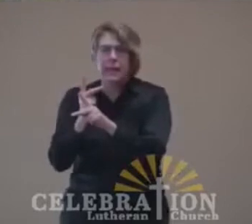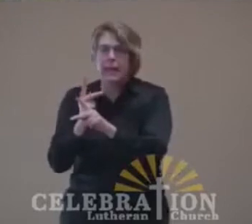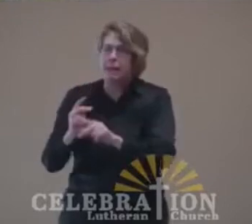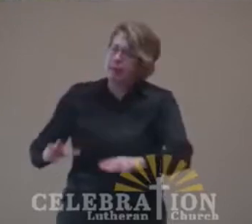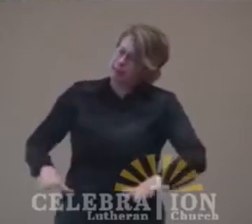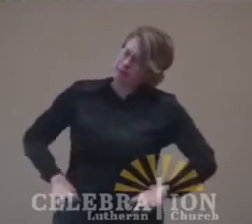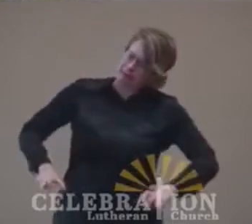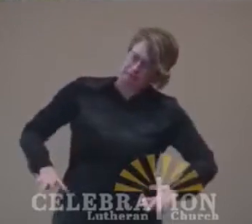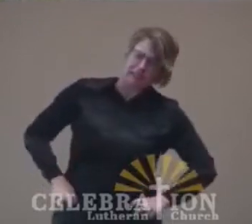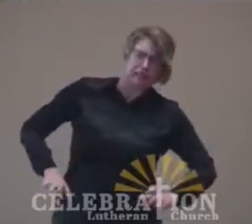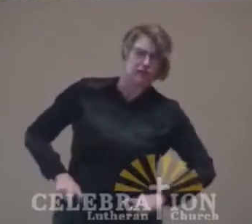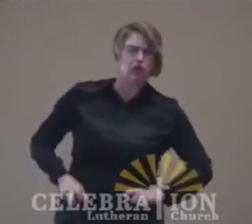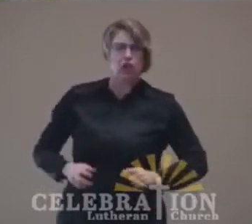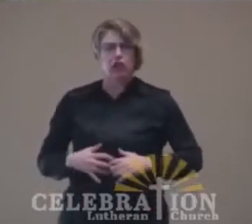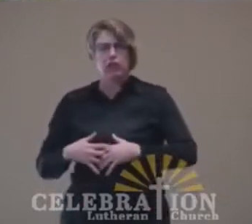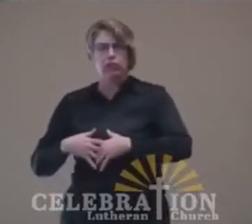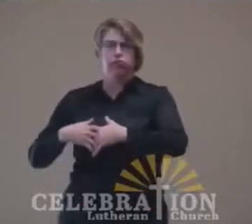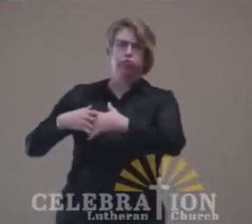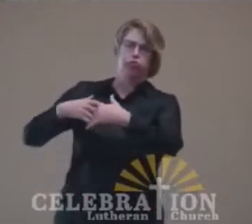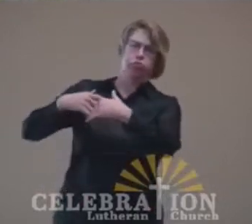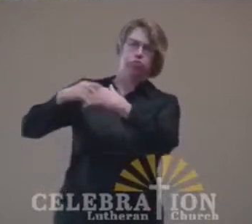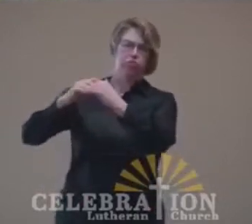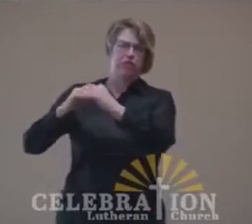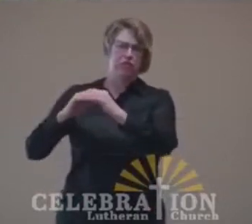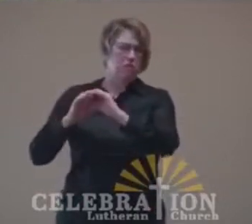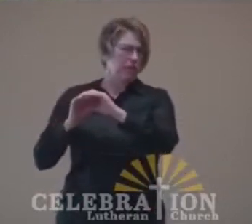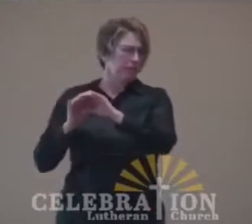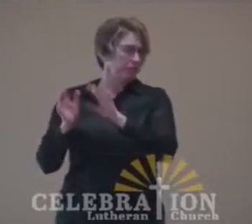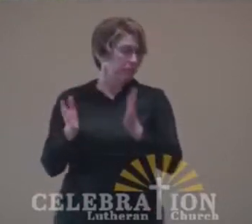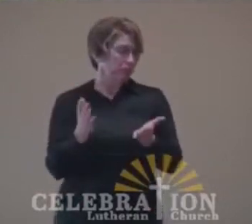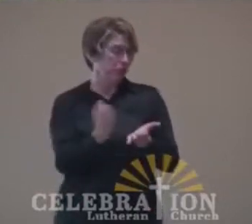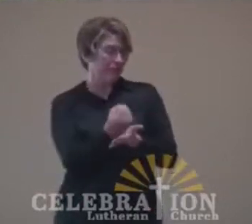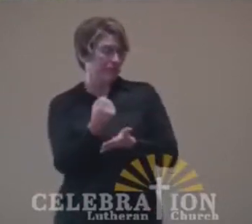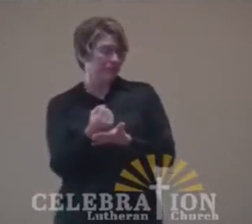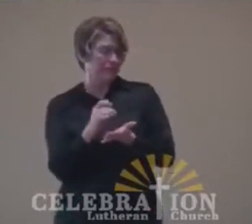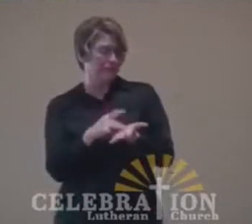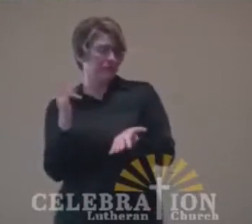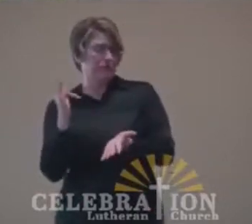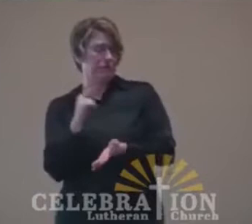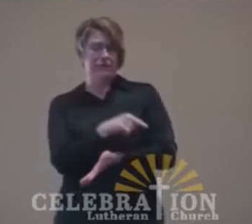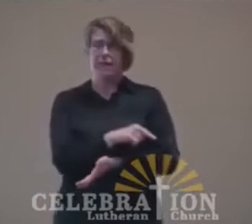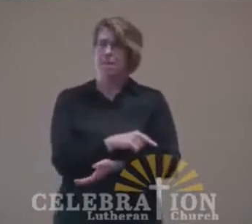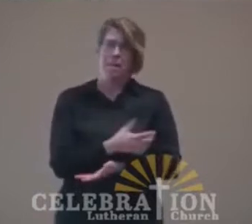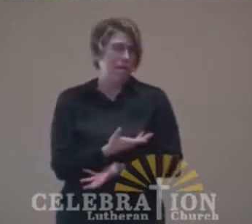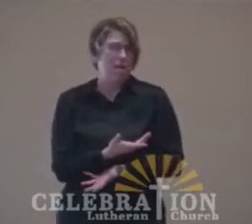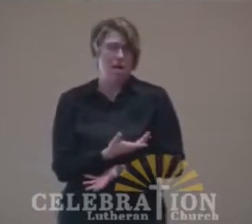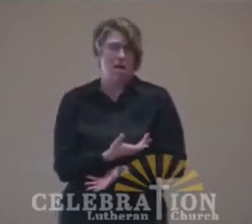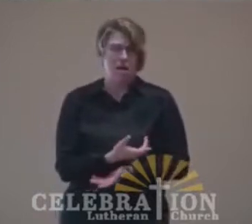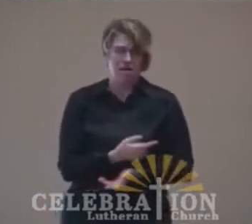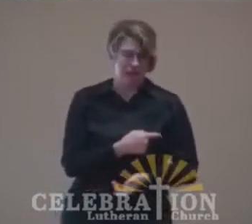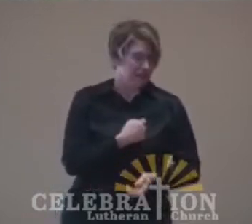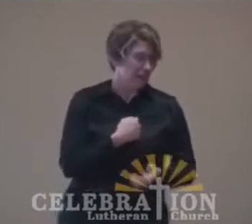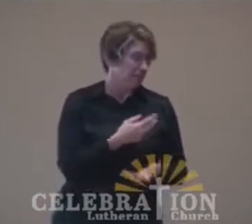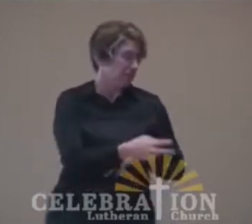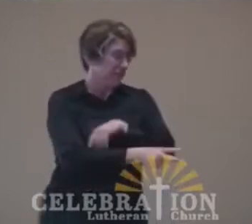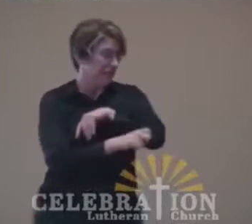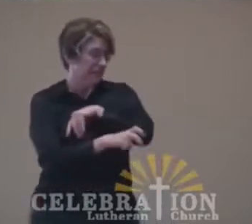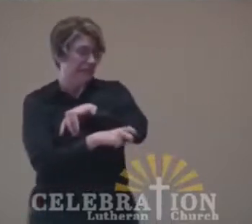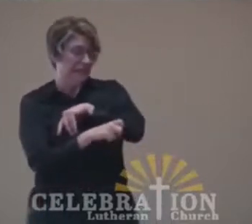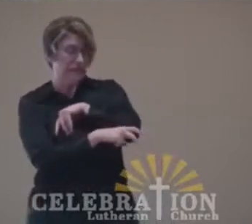and building bigger and doing it all at the cost of other people's lives, exploiting other people to get what they want.